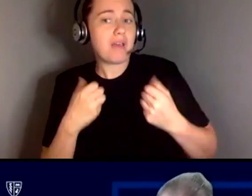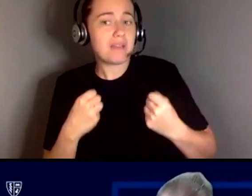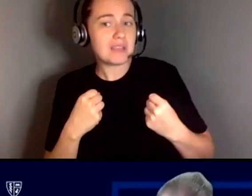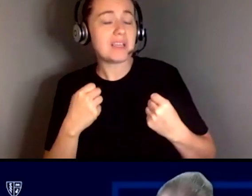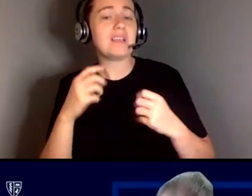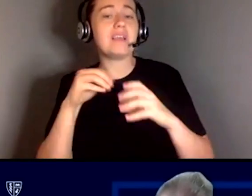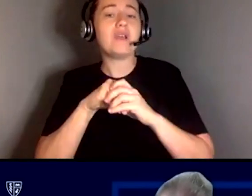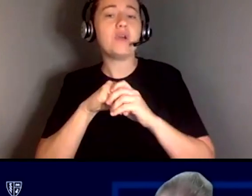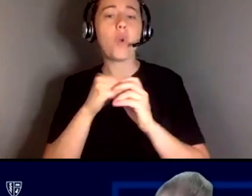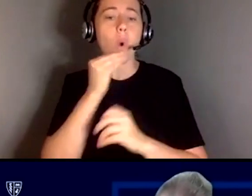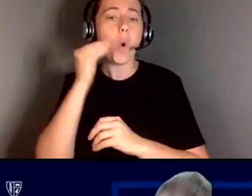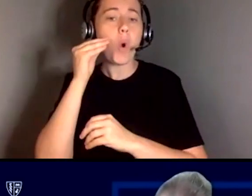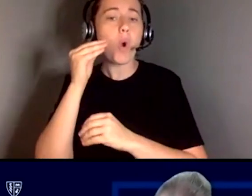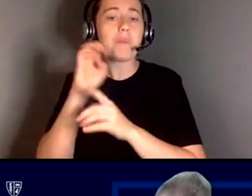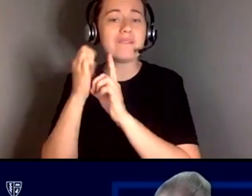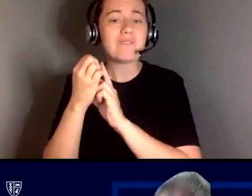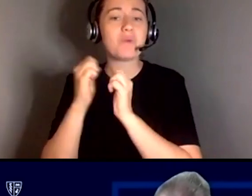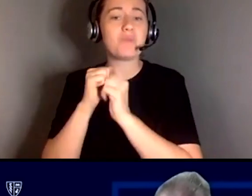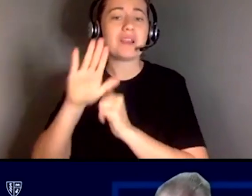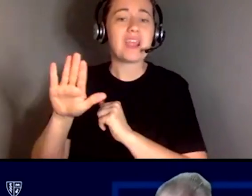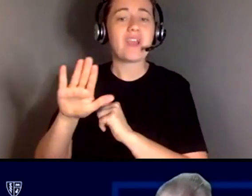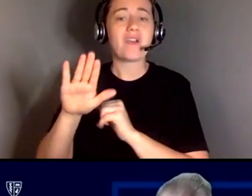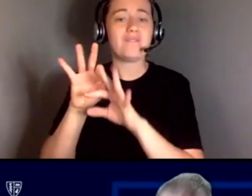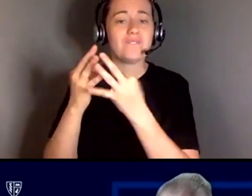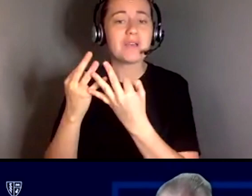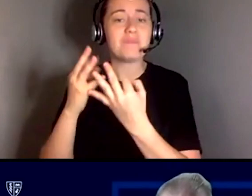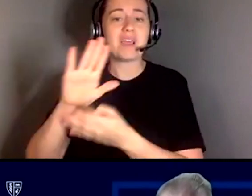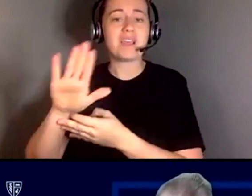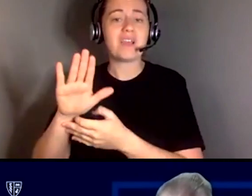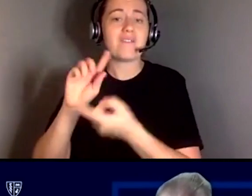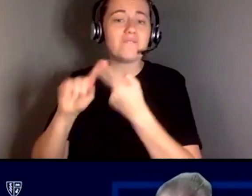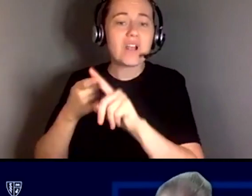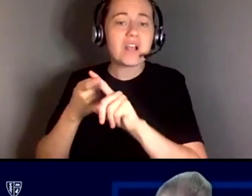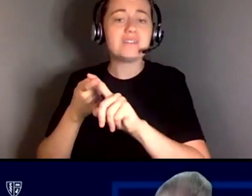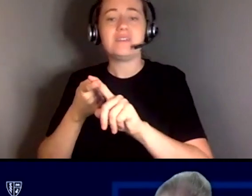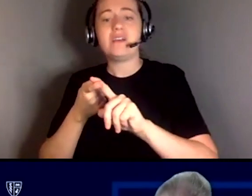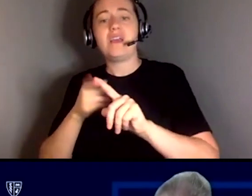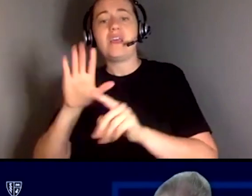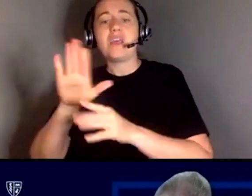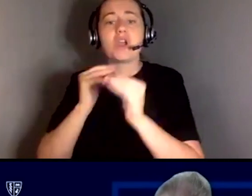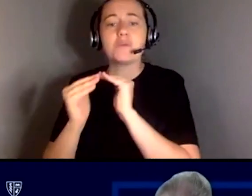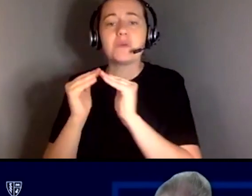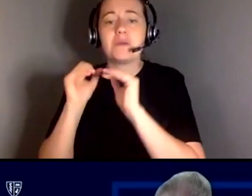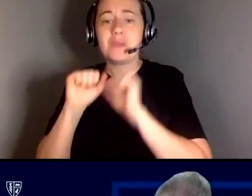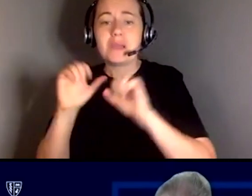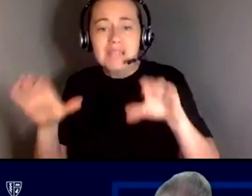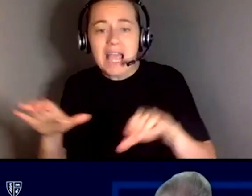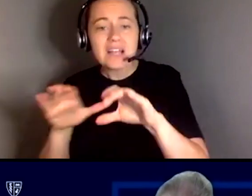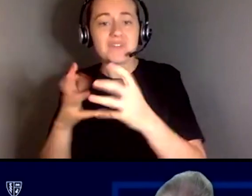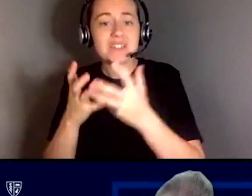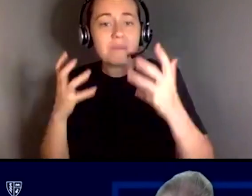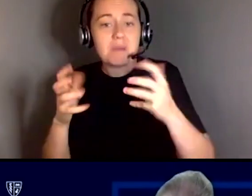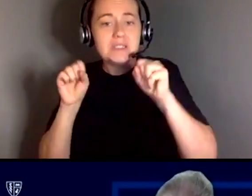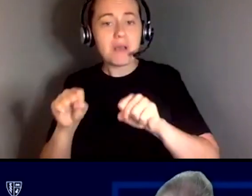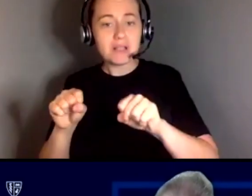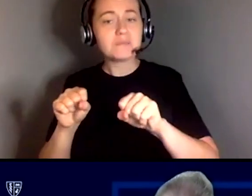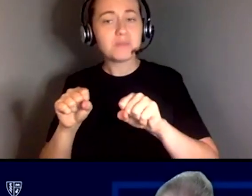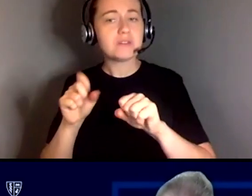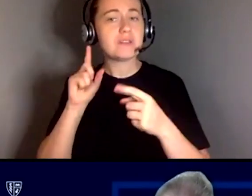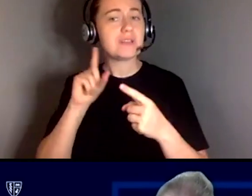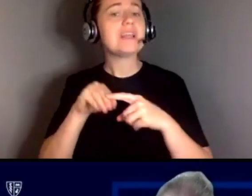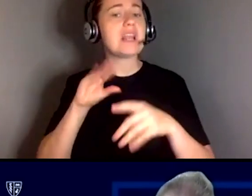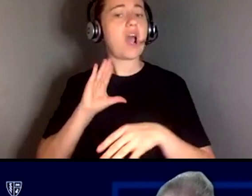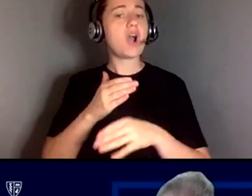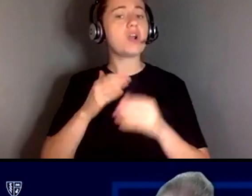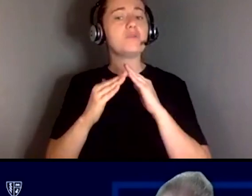environment with their loved ones, with their friends, with their communities, being able to be active as much as possible in our communities.